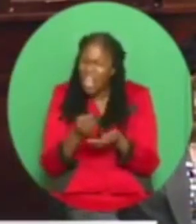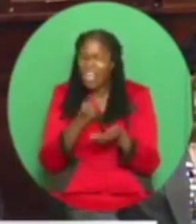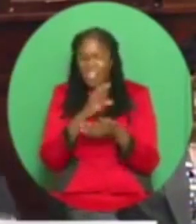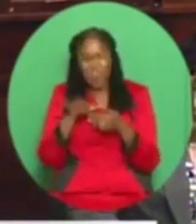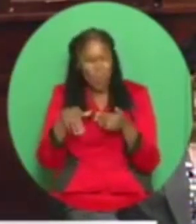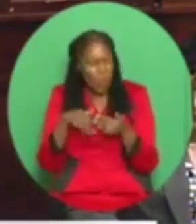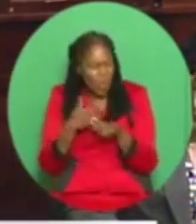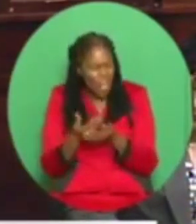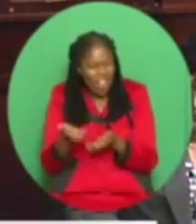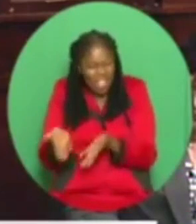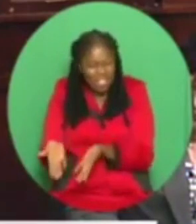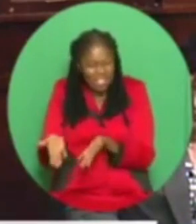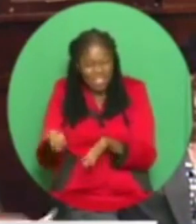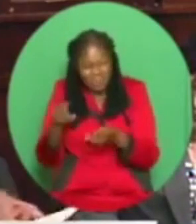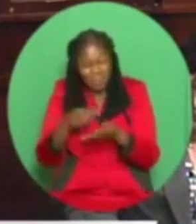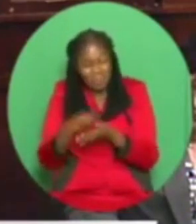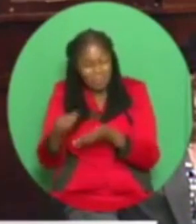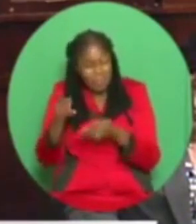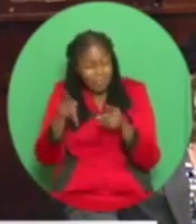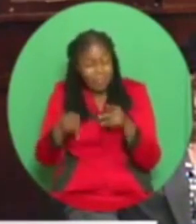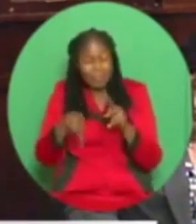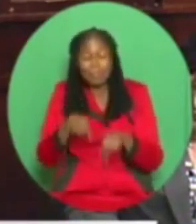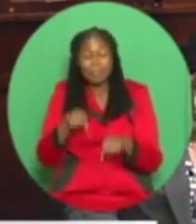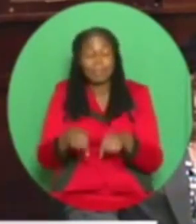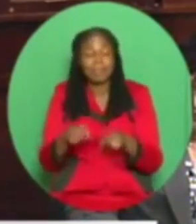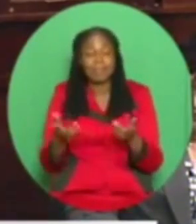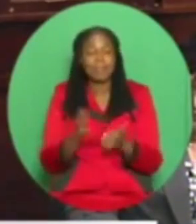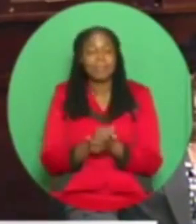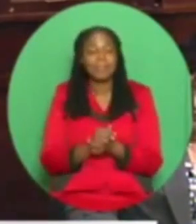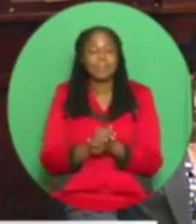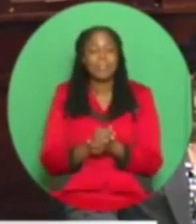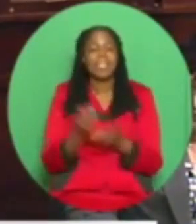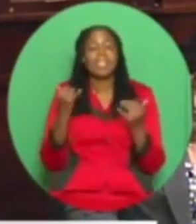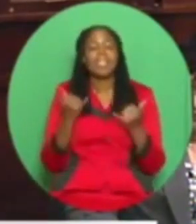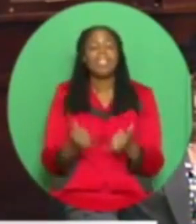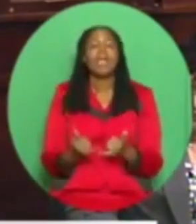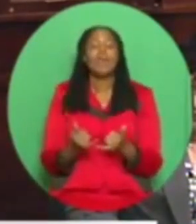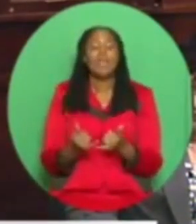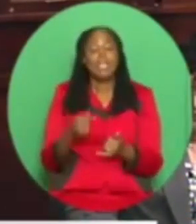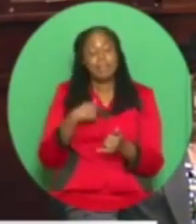research, Madam Speaker, I have in my hand, of course, Madam Speaker,